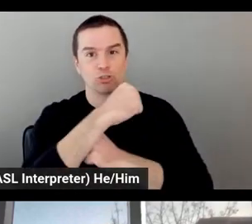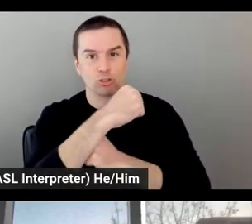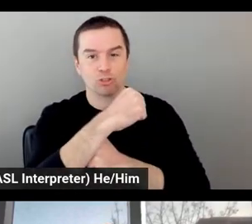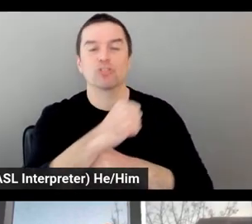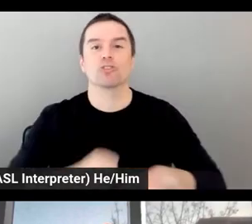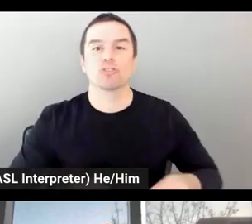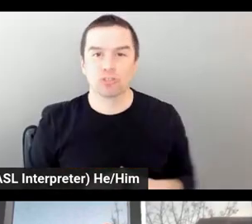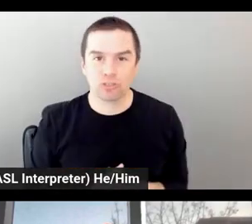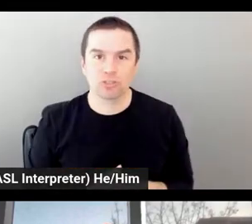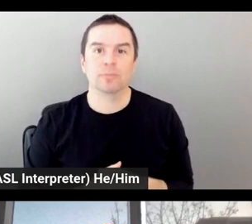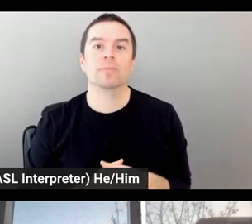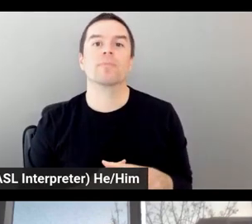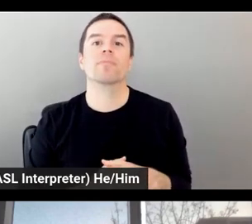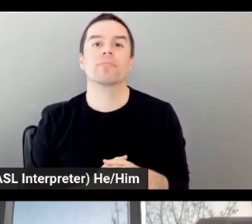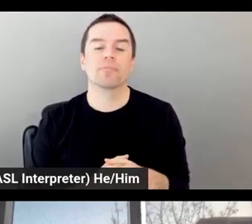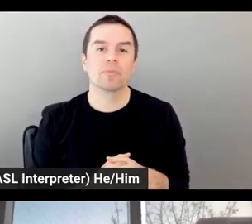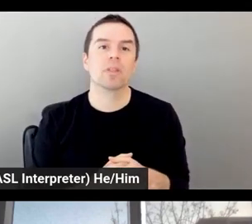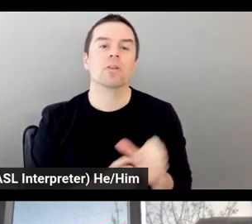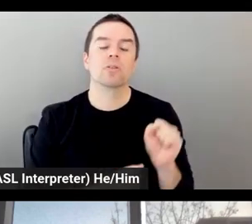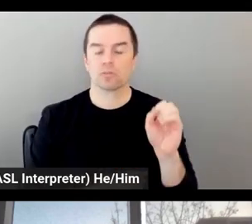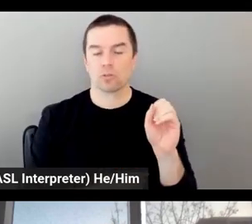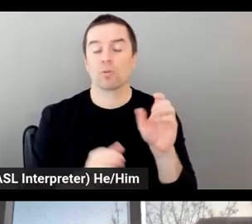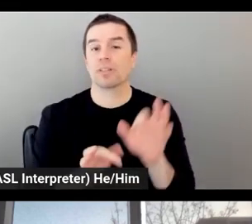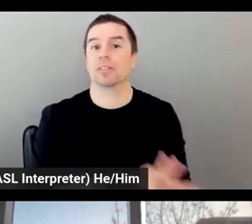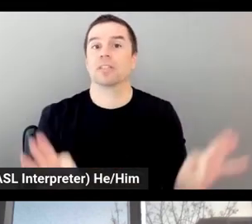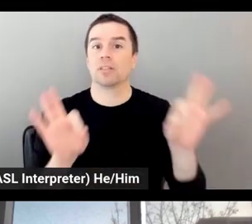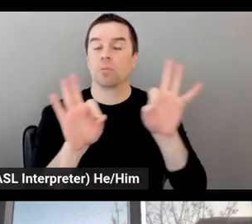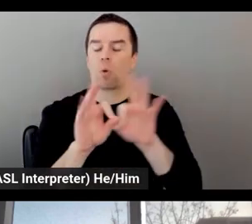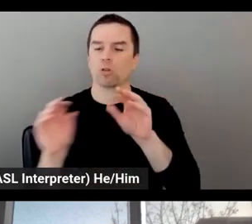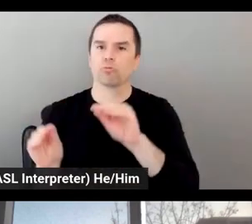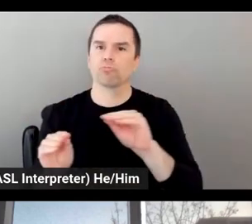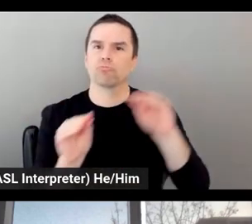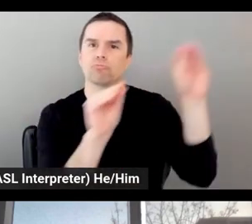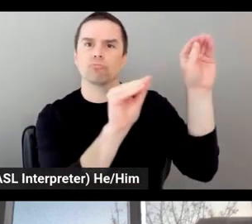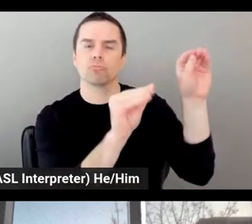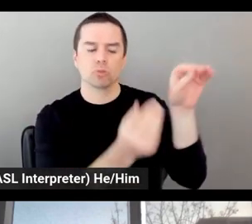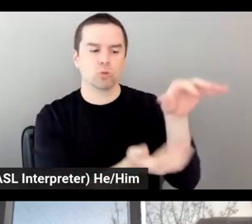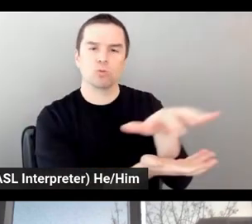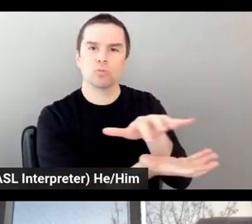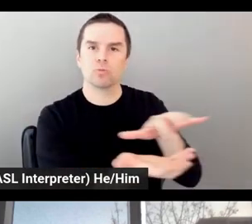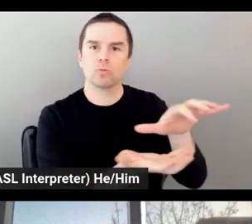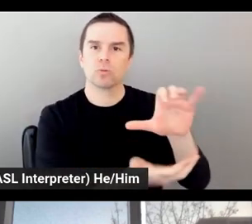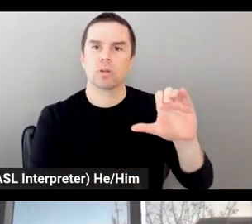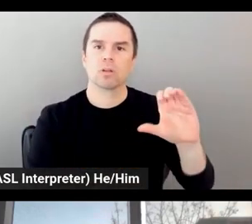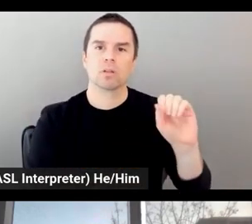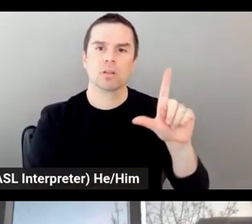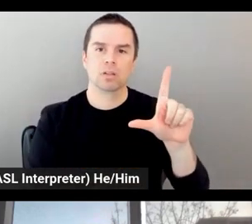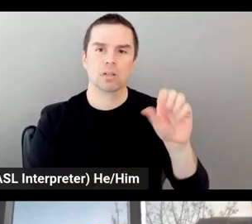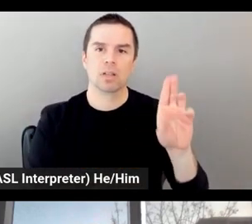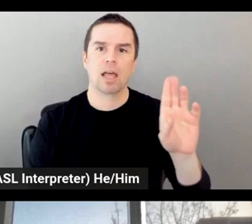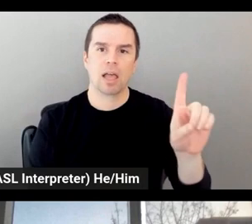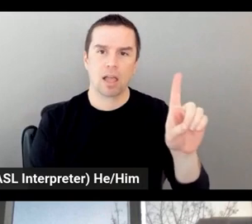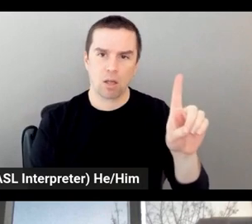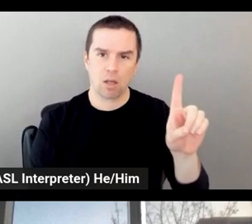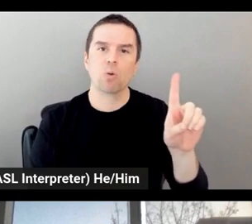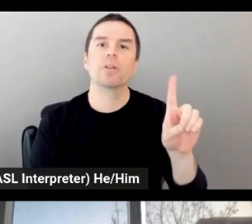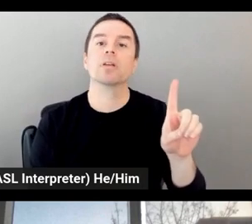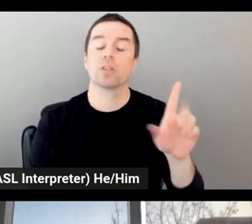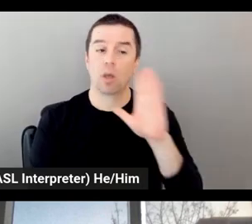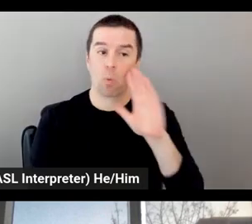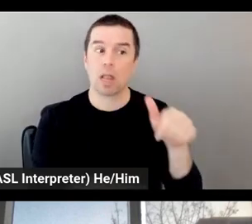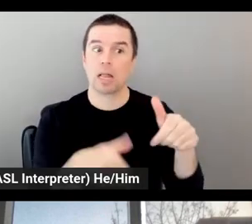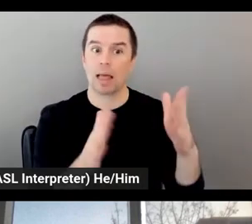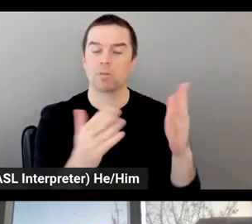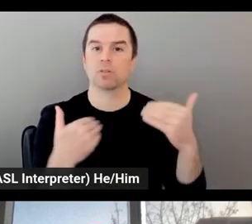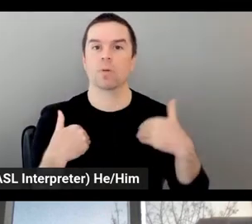it's really important for us, this move to cloud, this modernization journey, which will enable us to have more reliable, more secure